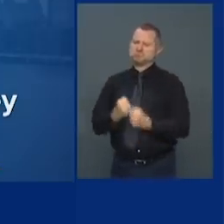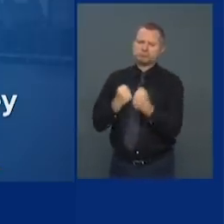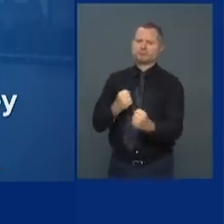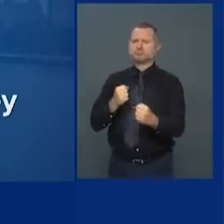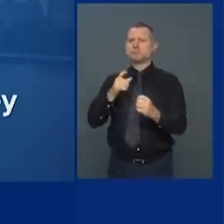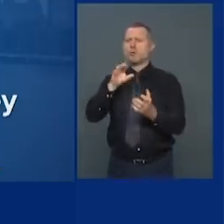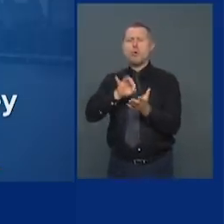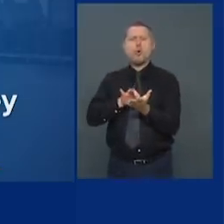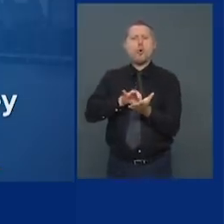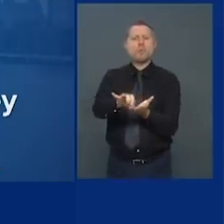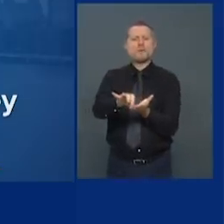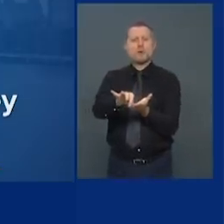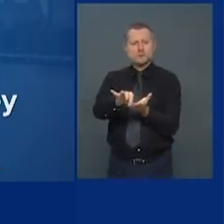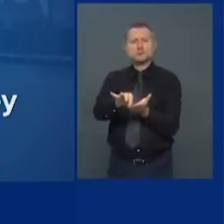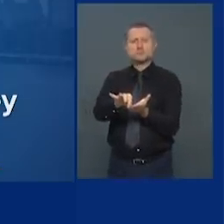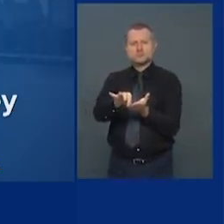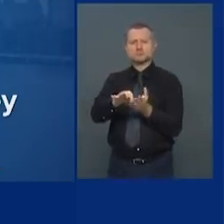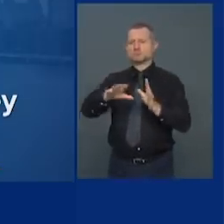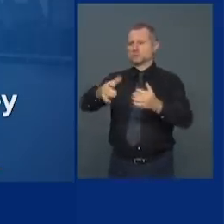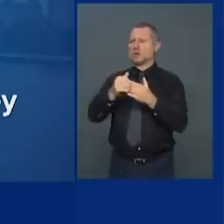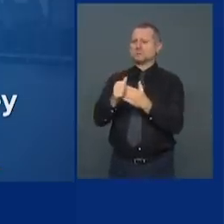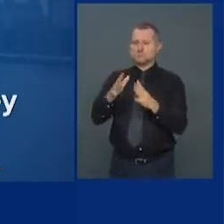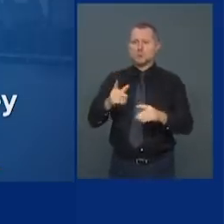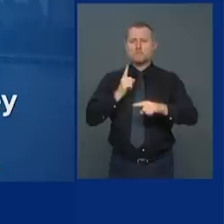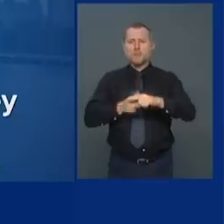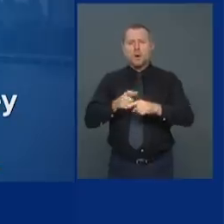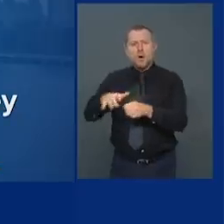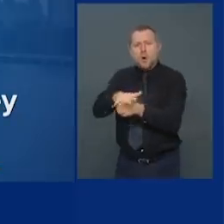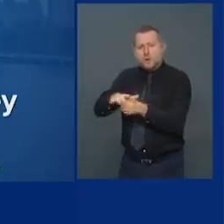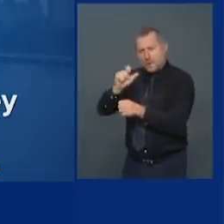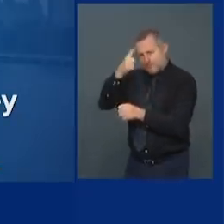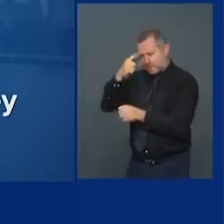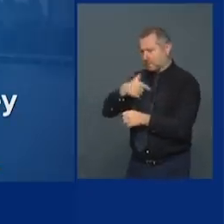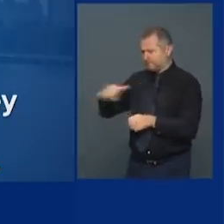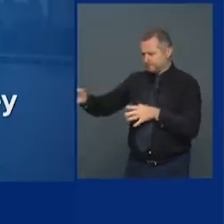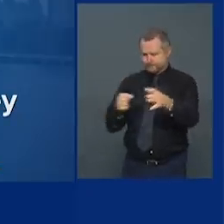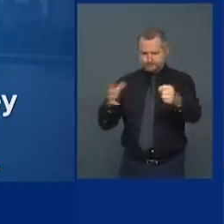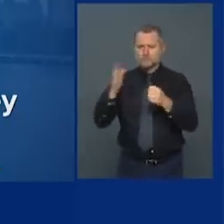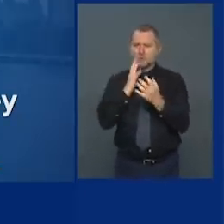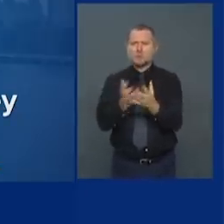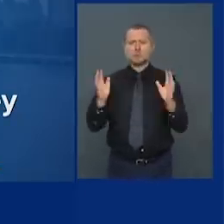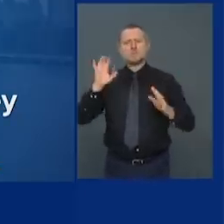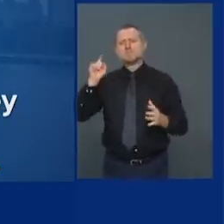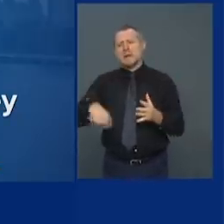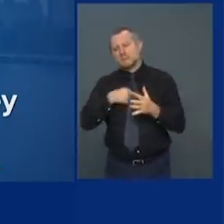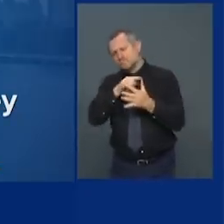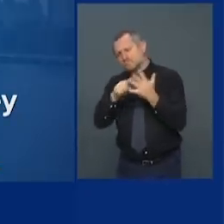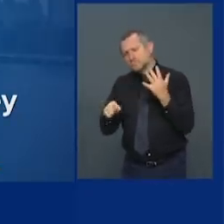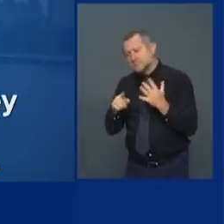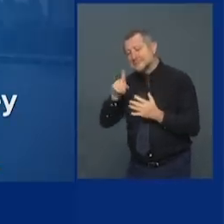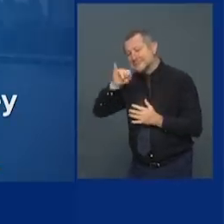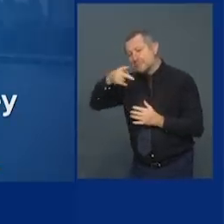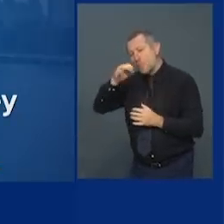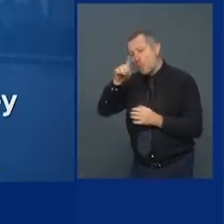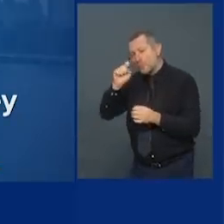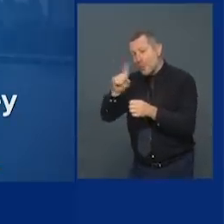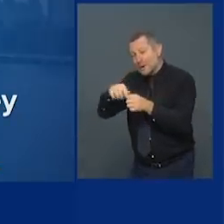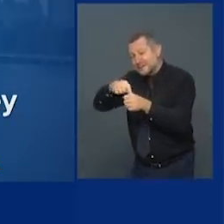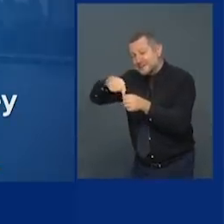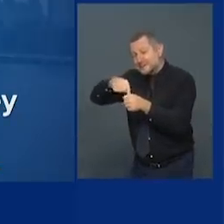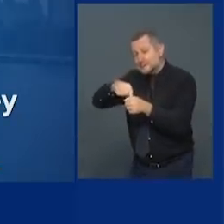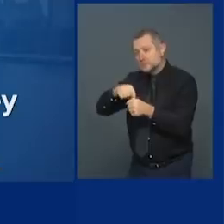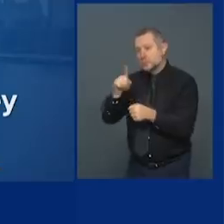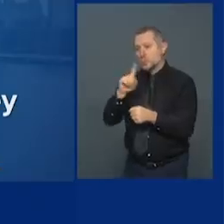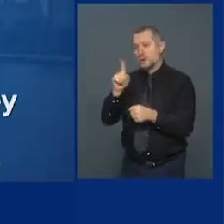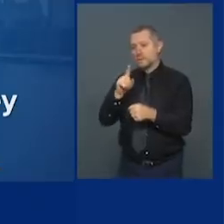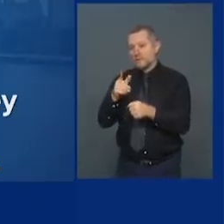and local officials. If you look at those clusters and you look at those zip codes, you will see there's an overlap